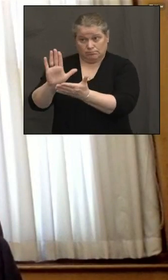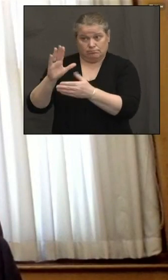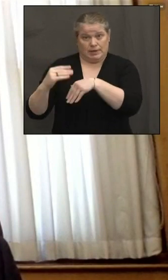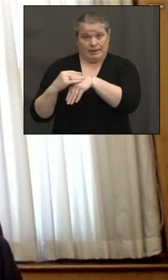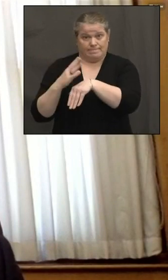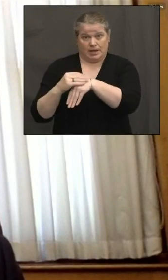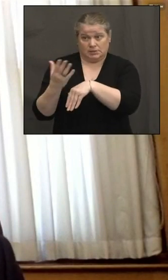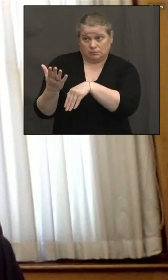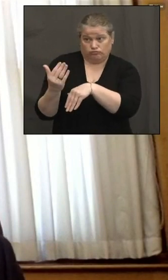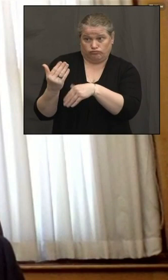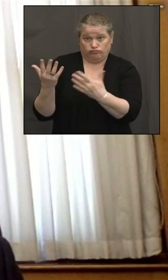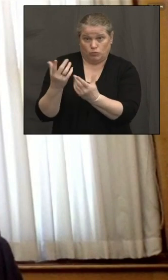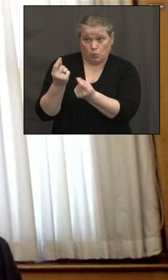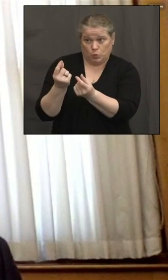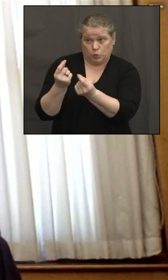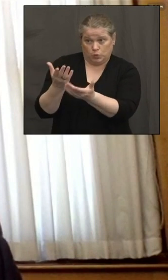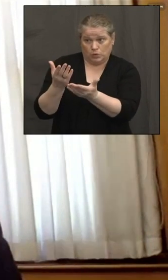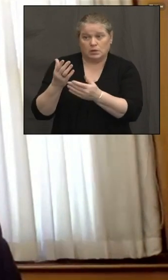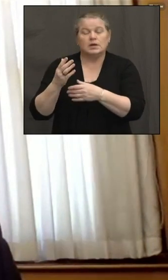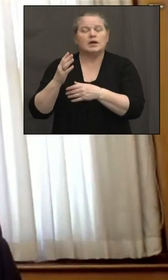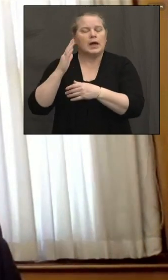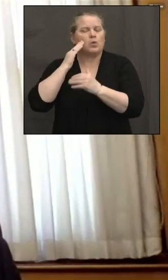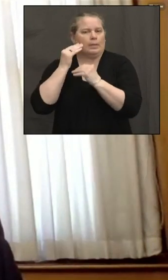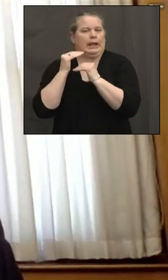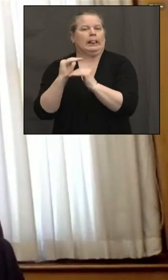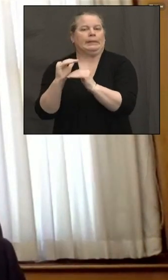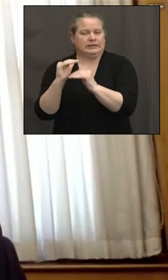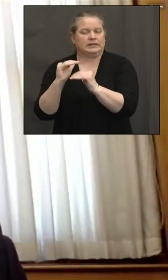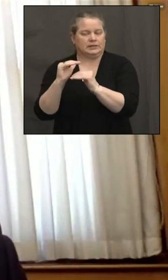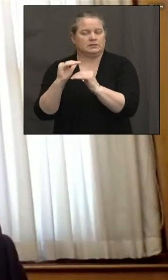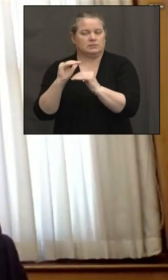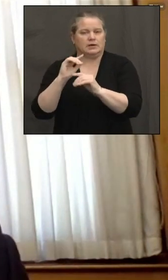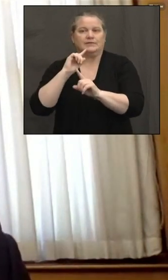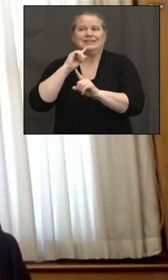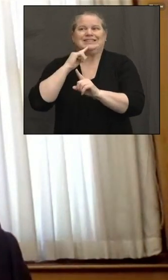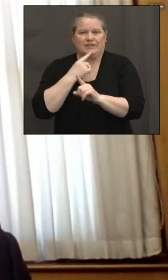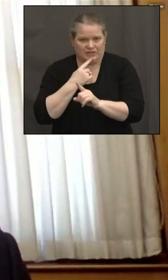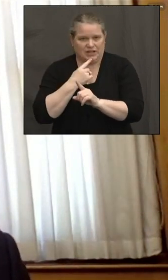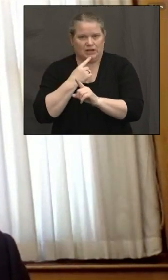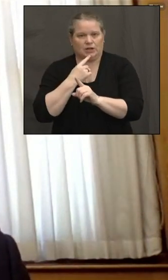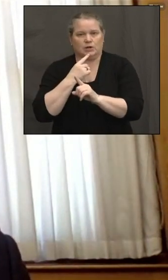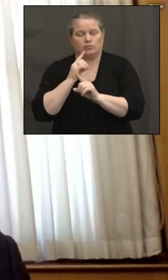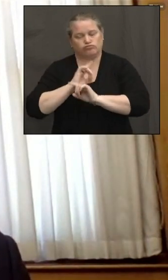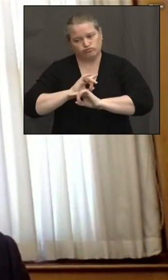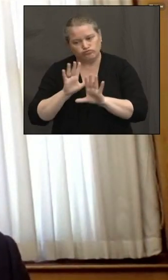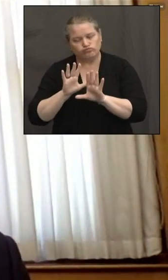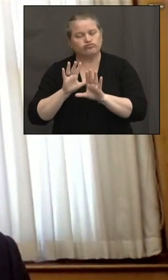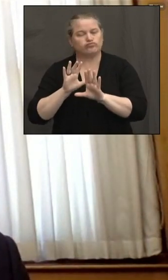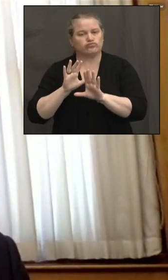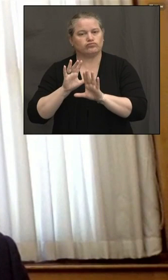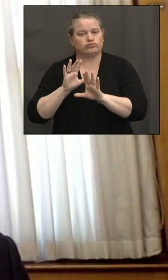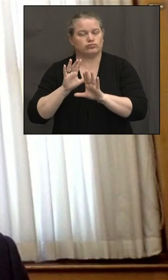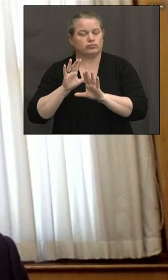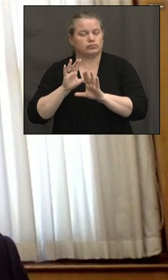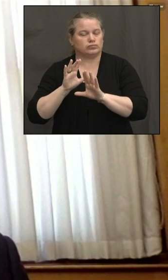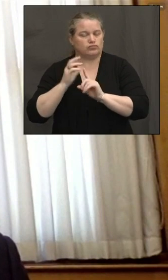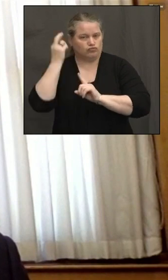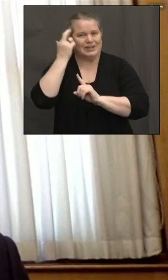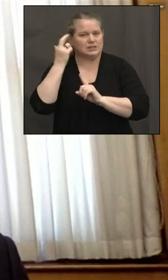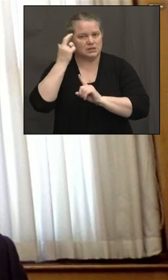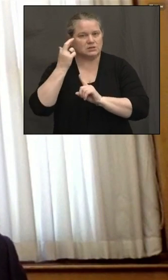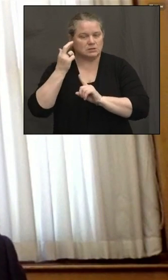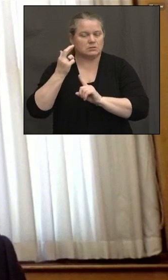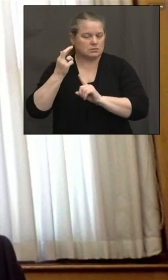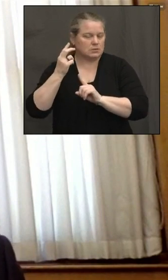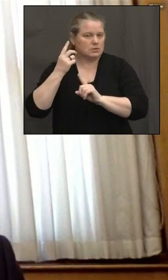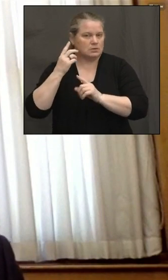a very limited list of severely, um, you know, very severe conditions, um, that they're going to look to bring in. And in, in, those